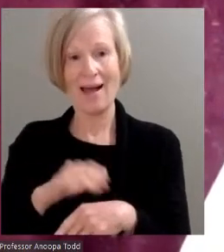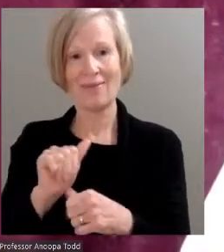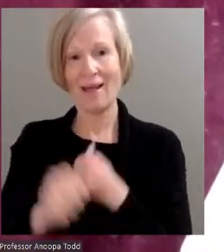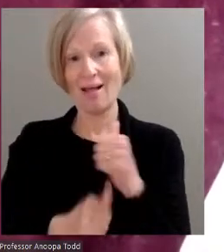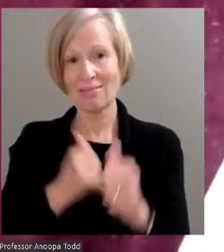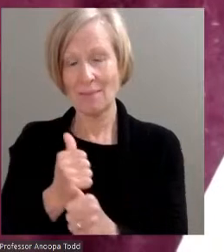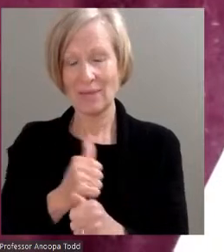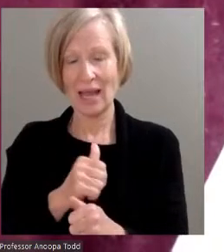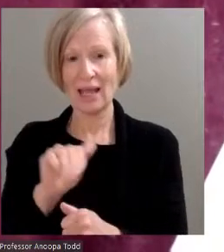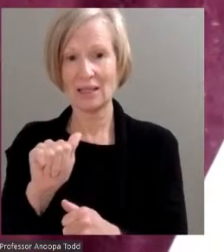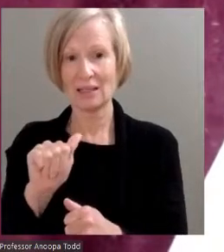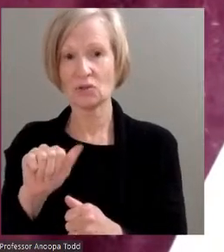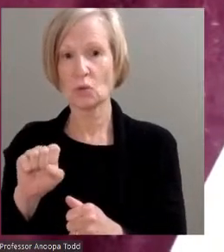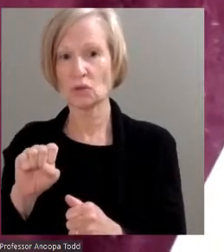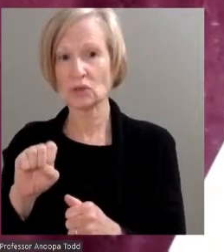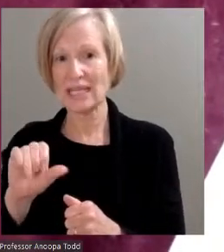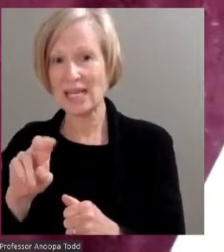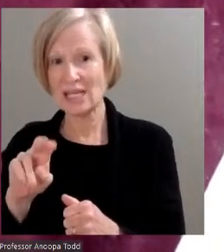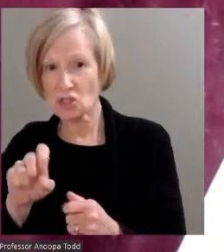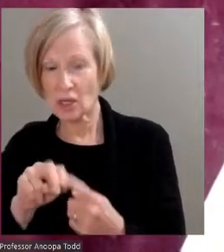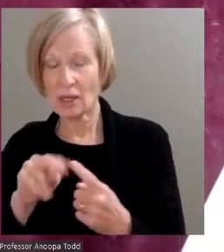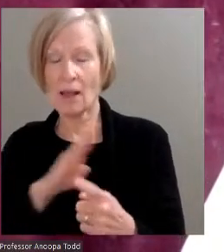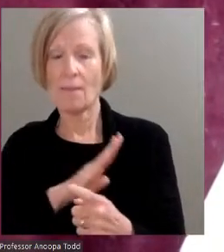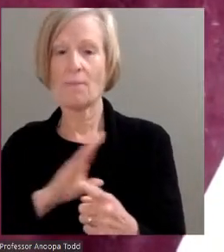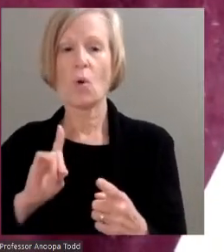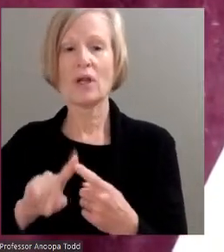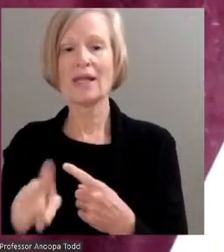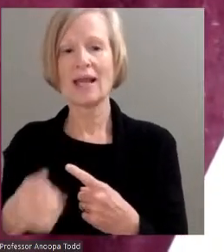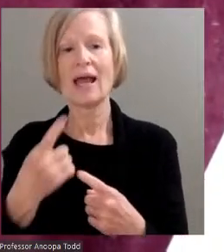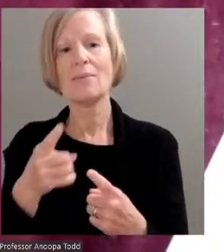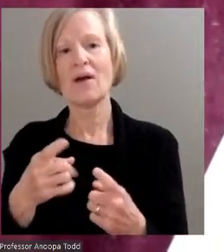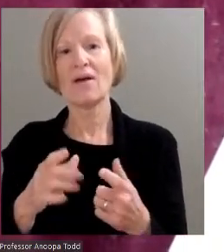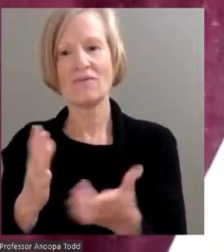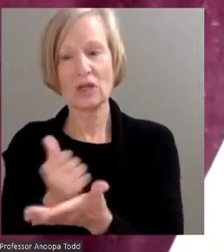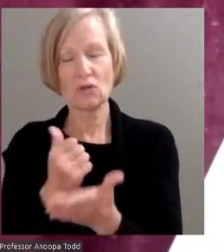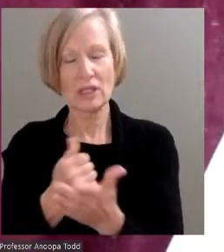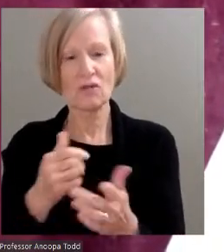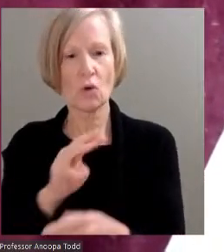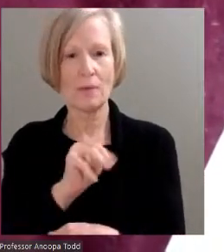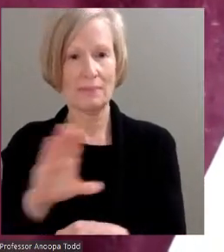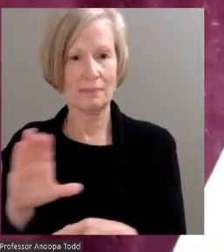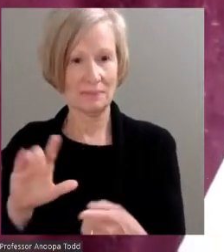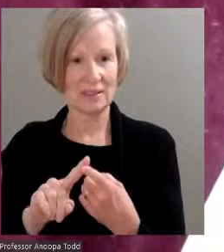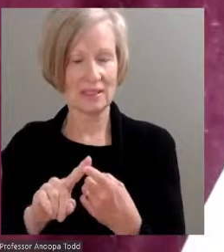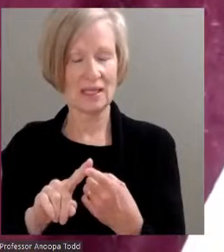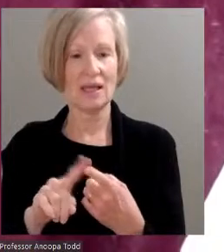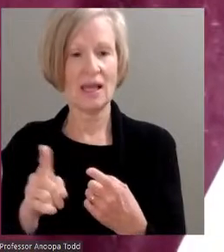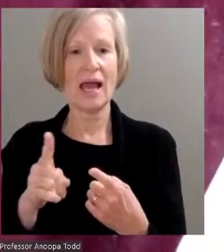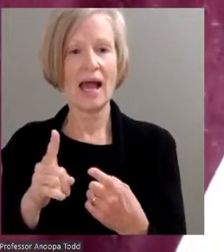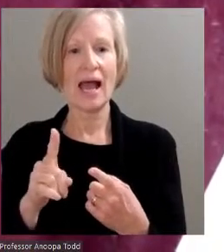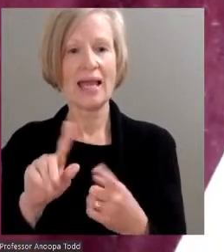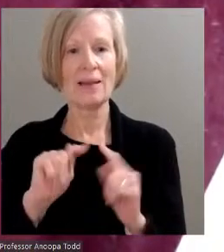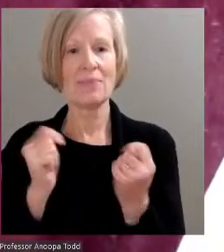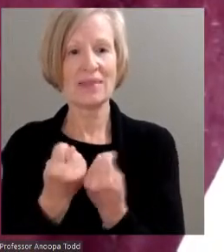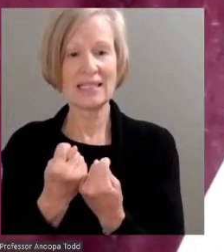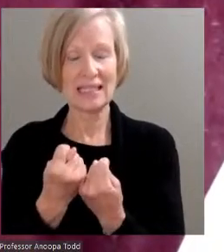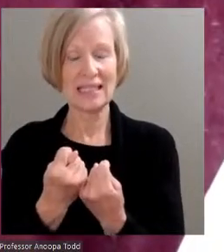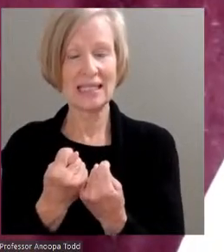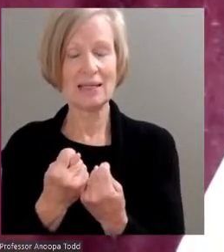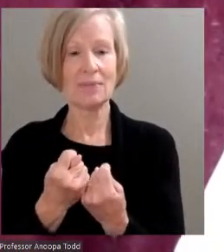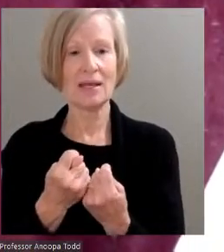woman in education member for the Foundation for Mott Community College. I am a content team co-chair for the Mott Bear Connect.